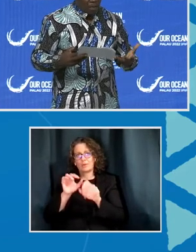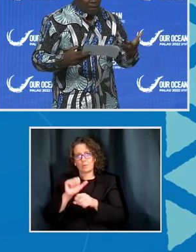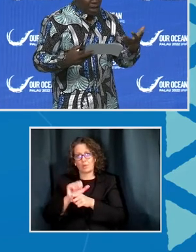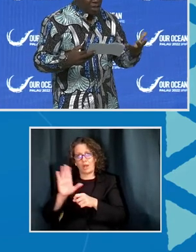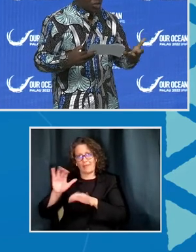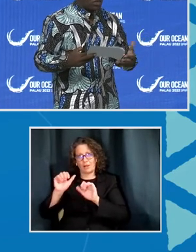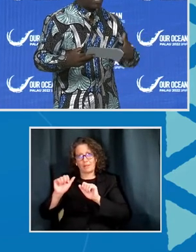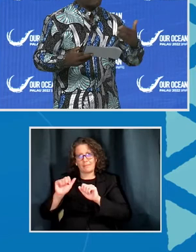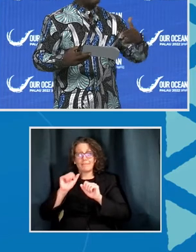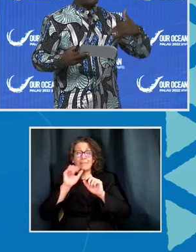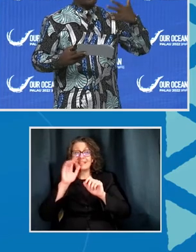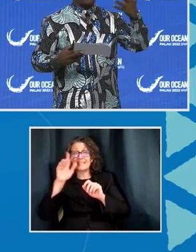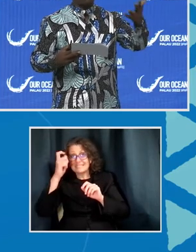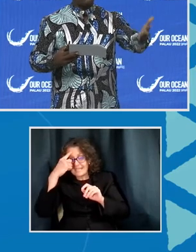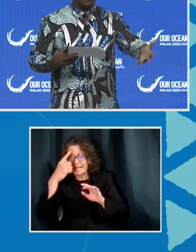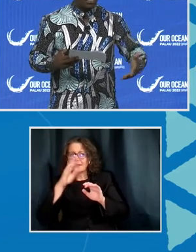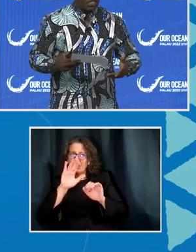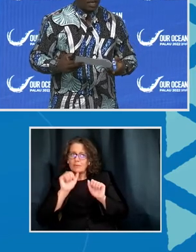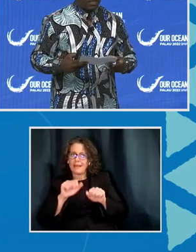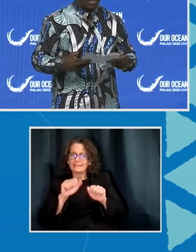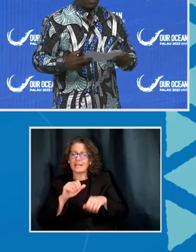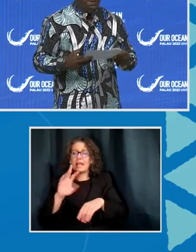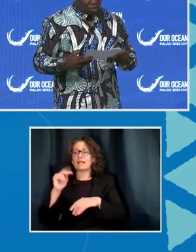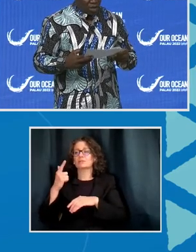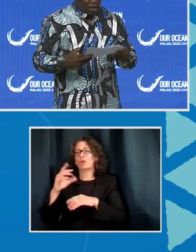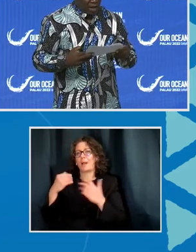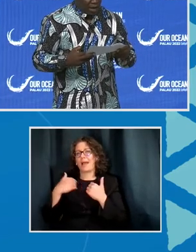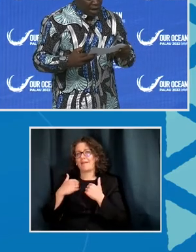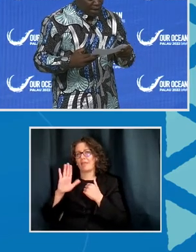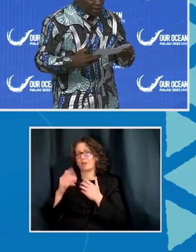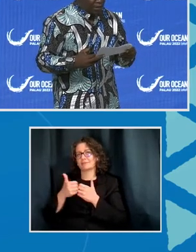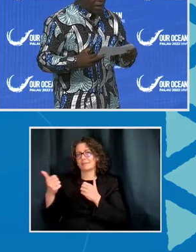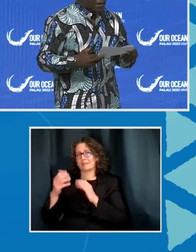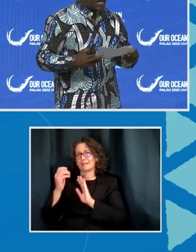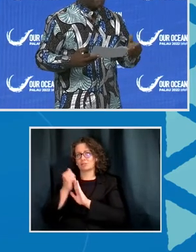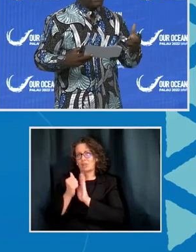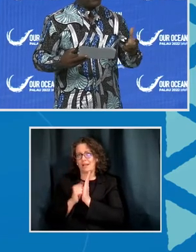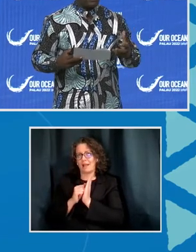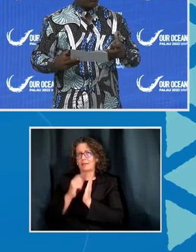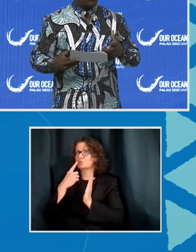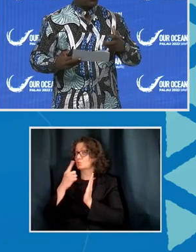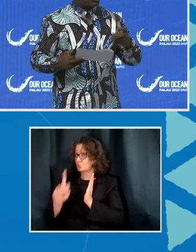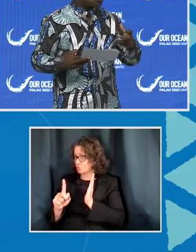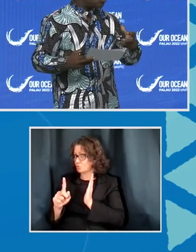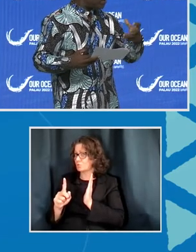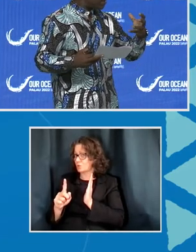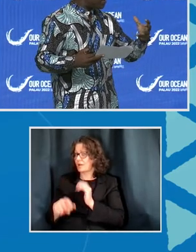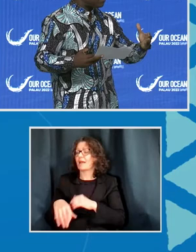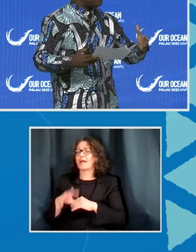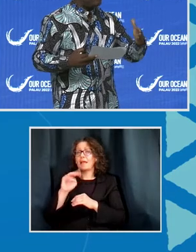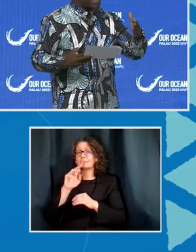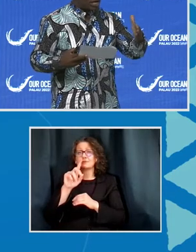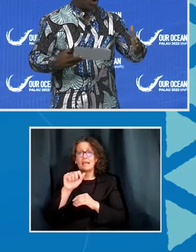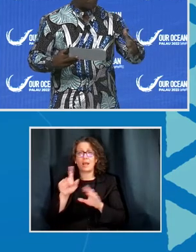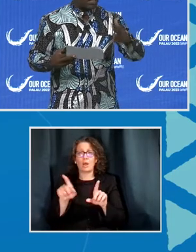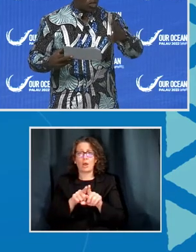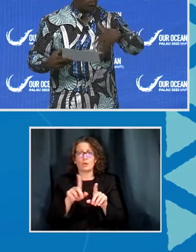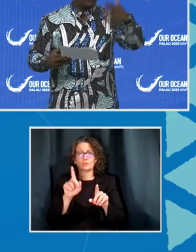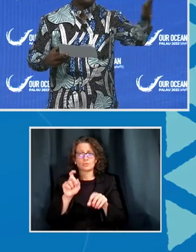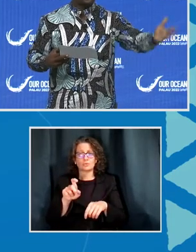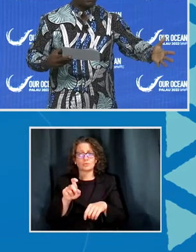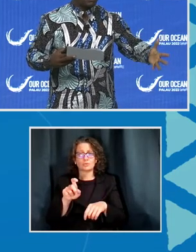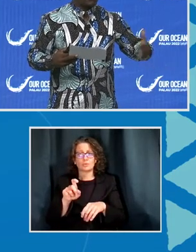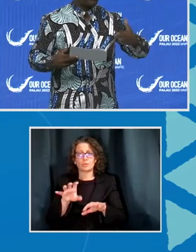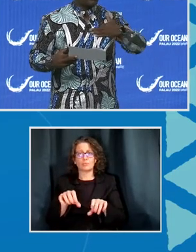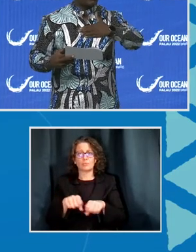states. The NGOs, they have their own agenda. That's true. And the MDA also should break the barrier of